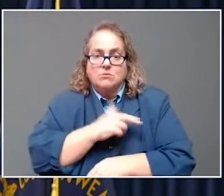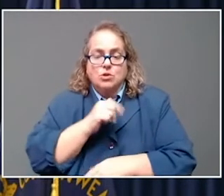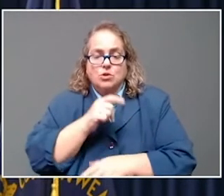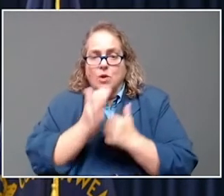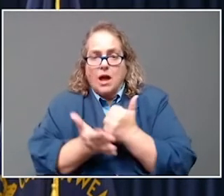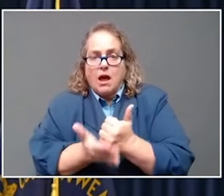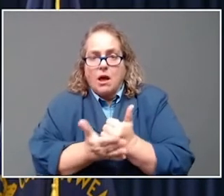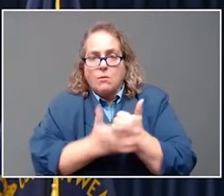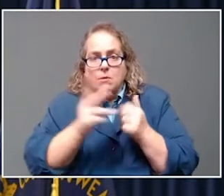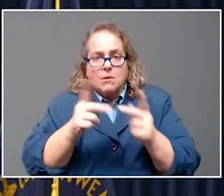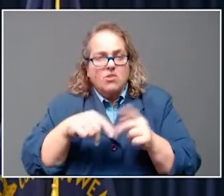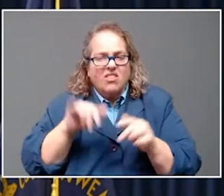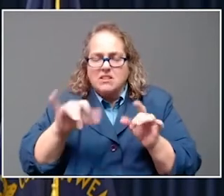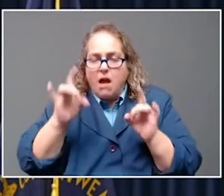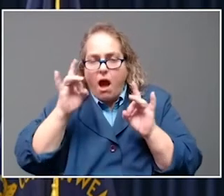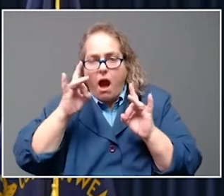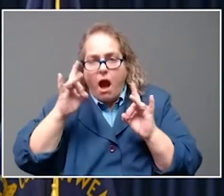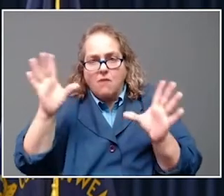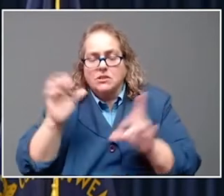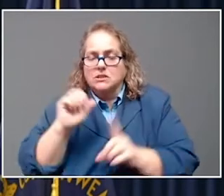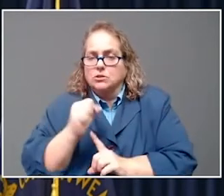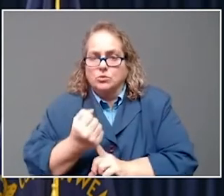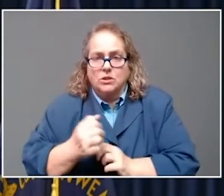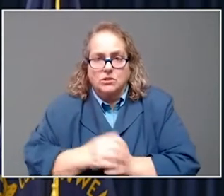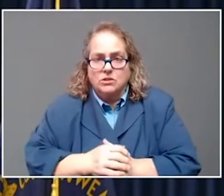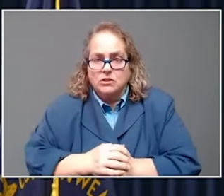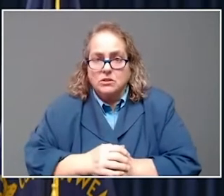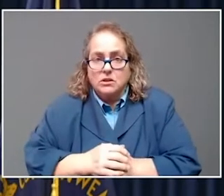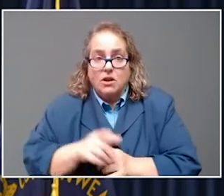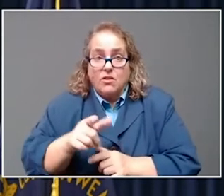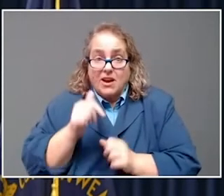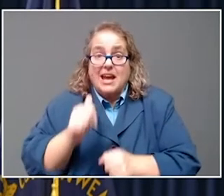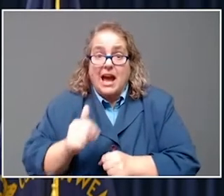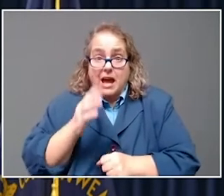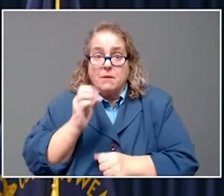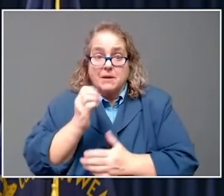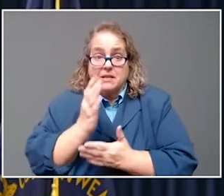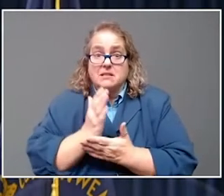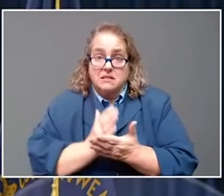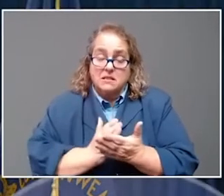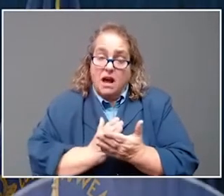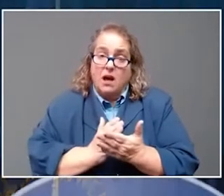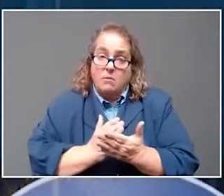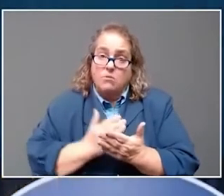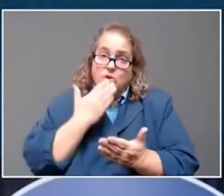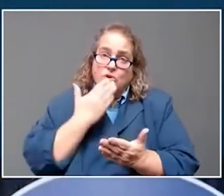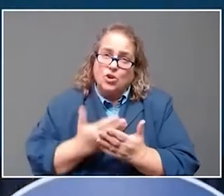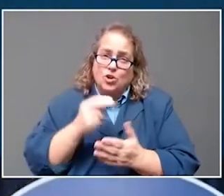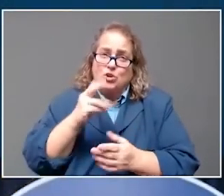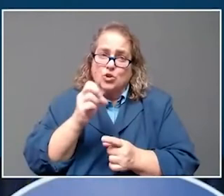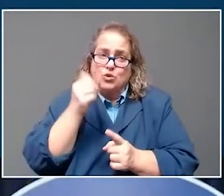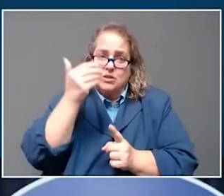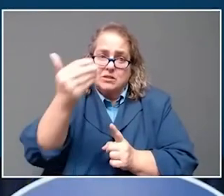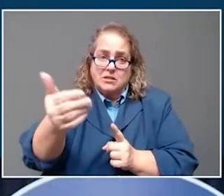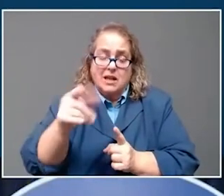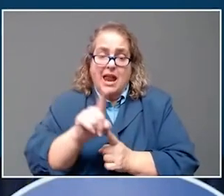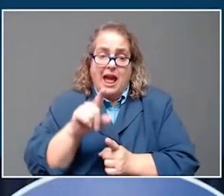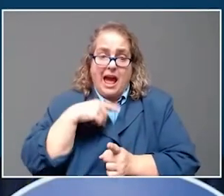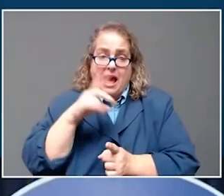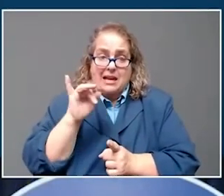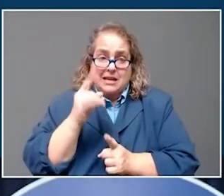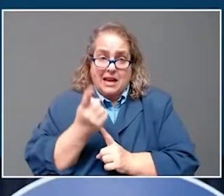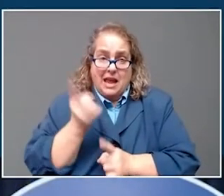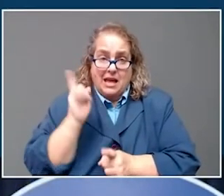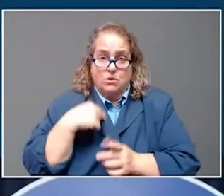earlier rose. There could, though, be some light ahead, and if we could put up the first slide, please. Like I did last week, I'll start with a